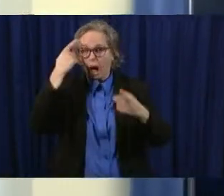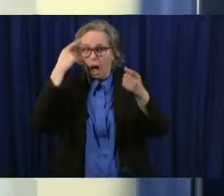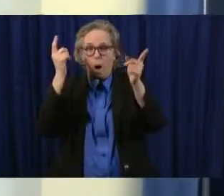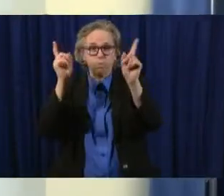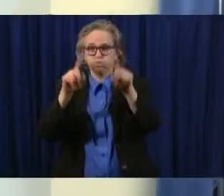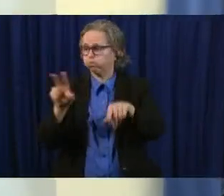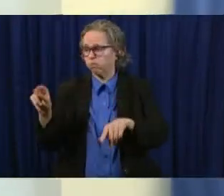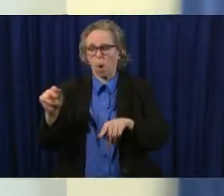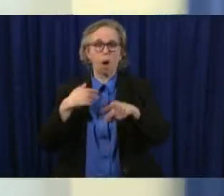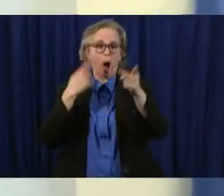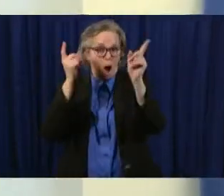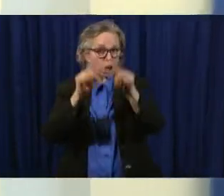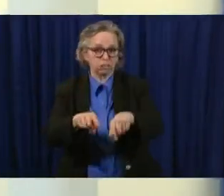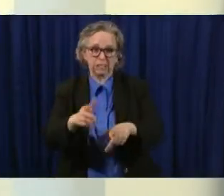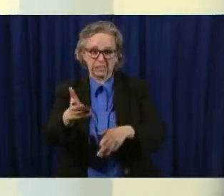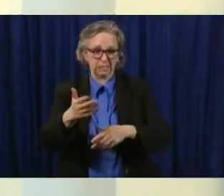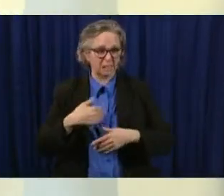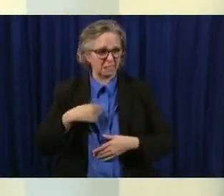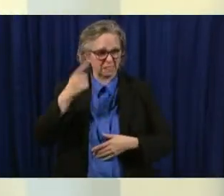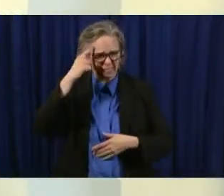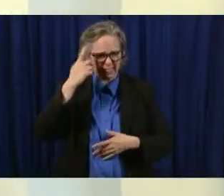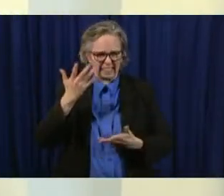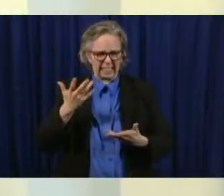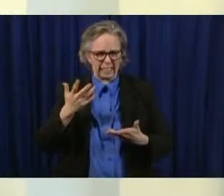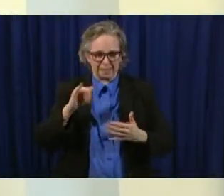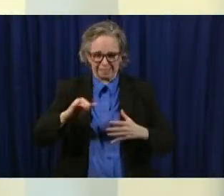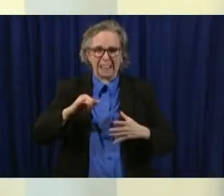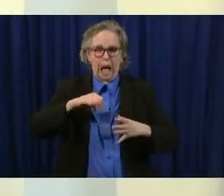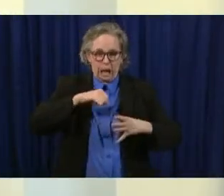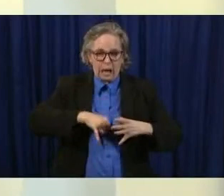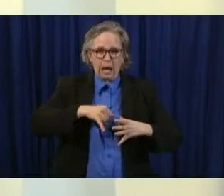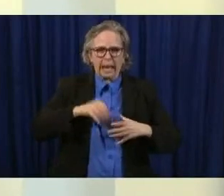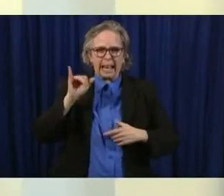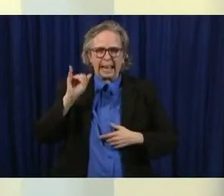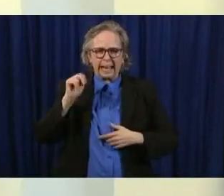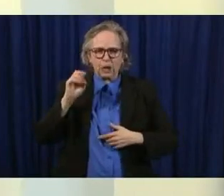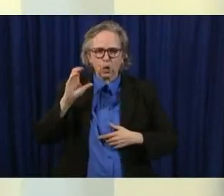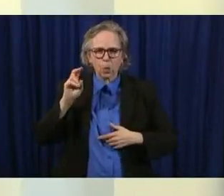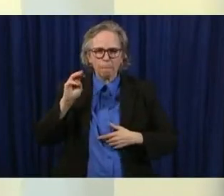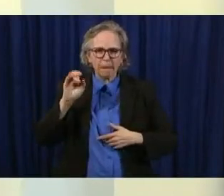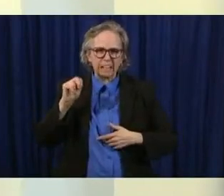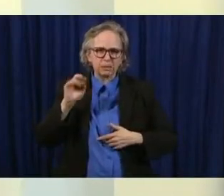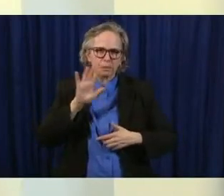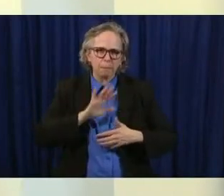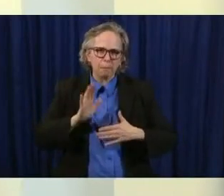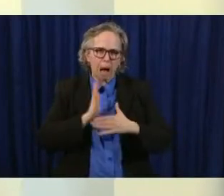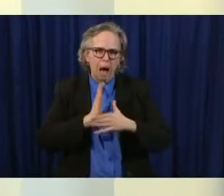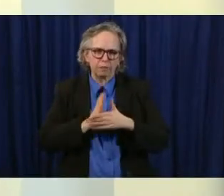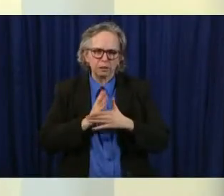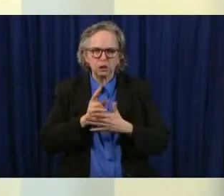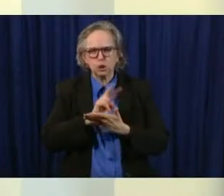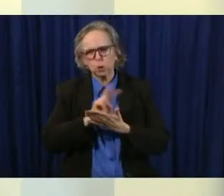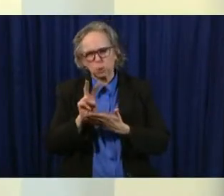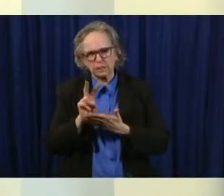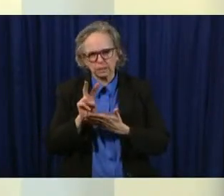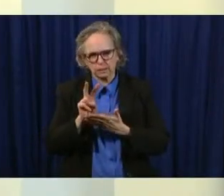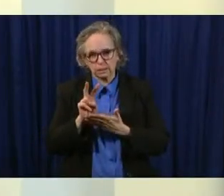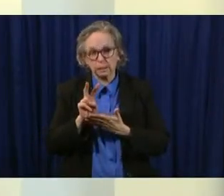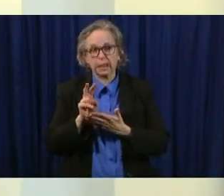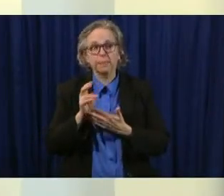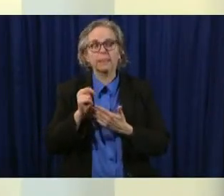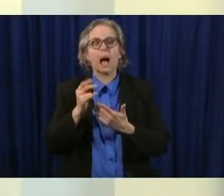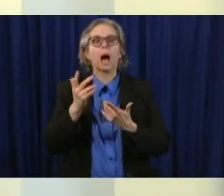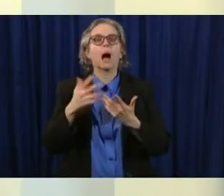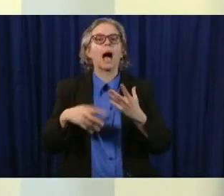you know the incubation period is about two weeks on average um and then you wait another week to